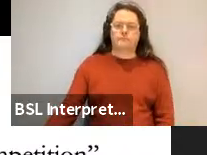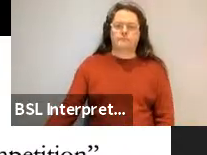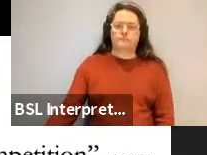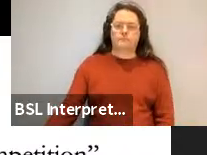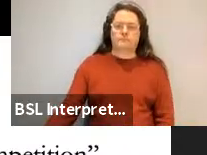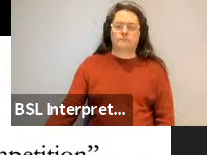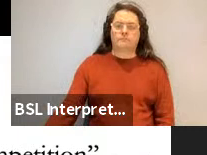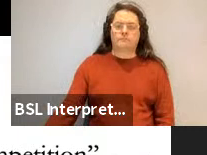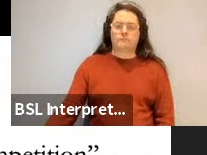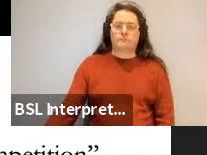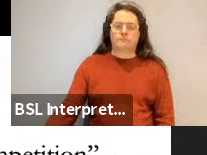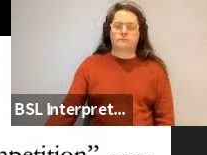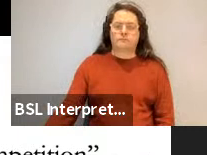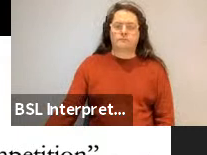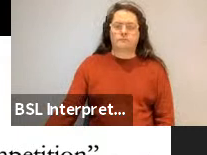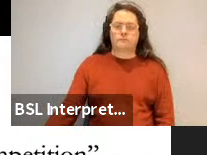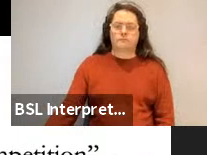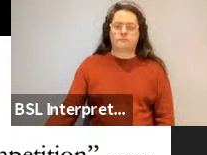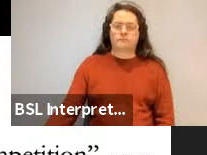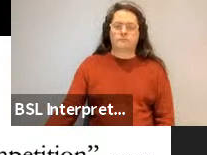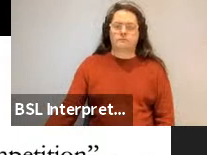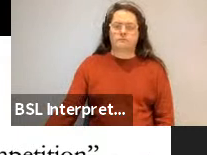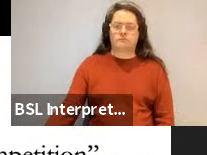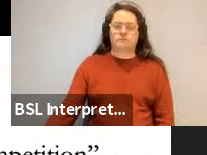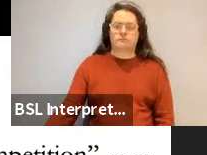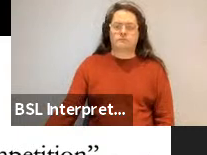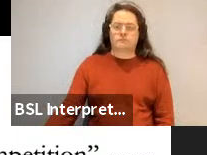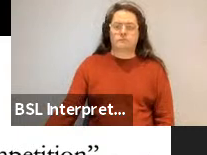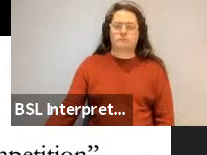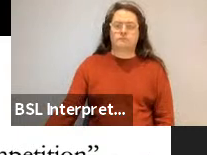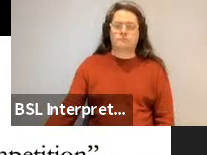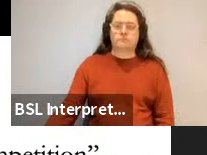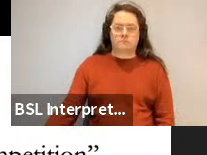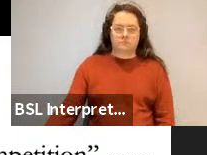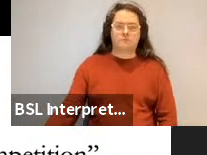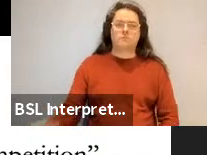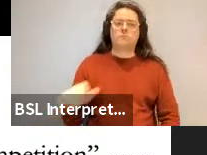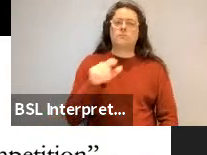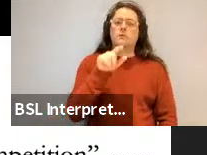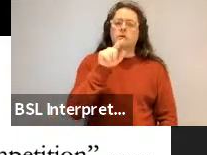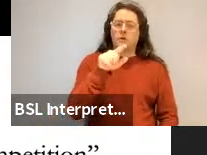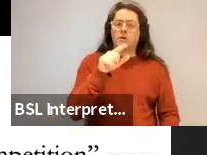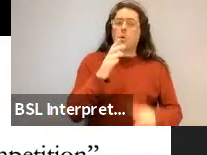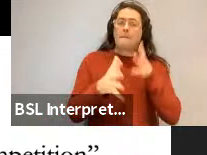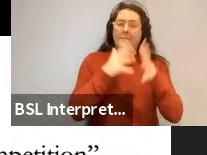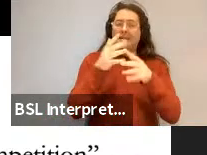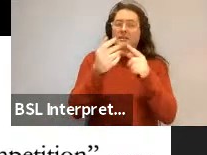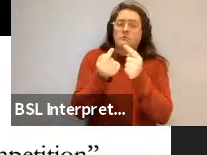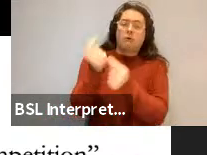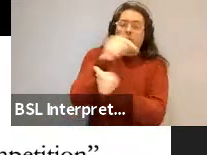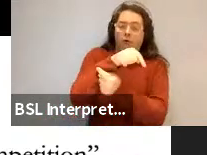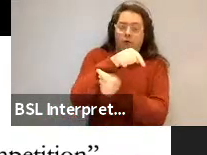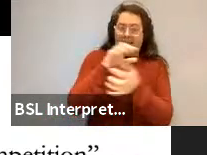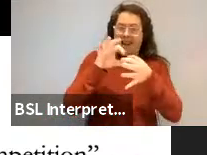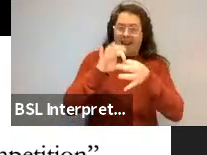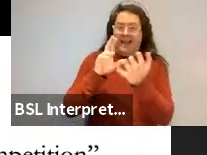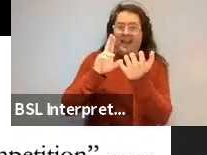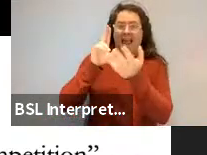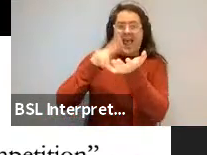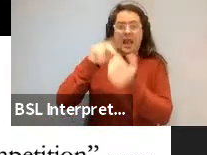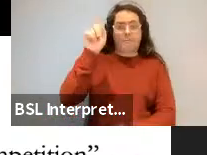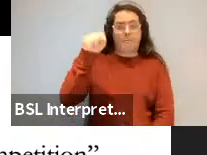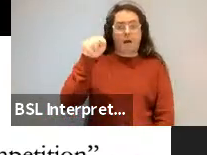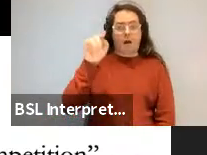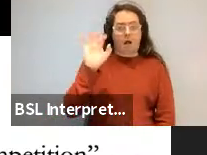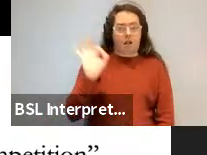one does not necessarily refer to an N bar. So you can get phrases that work. So In fact, these are, this one is the tested and we,